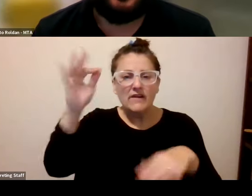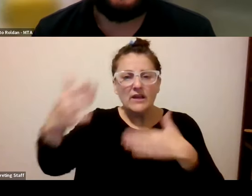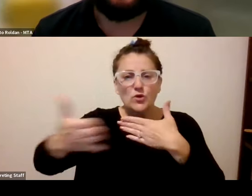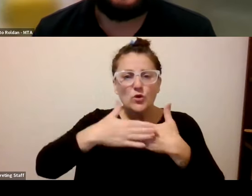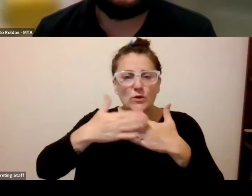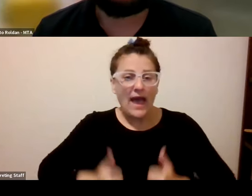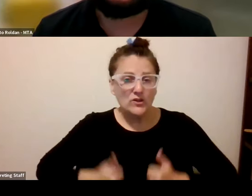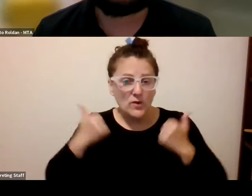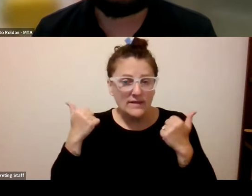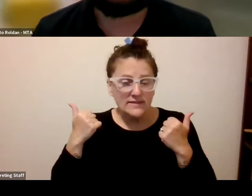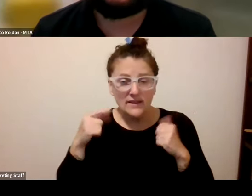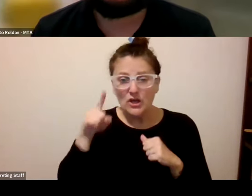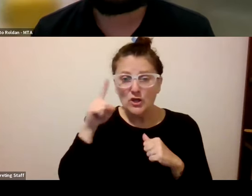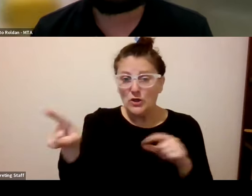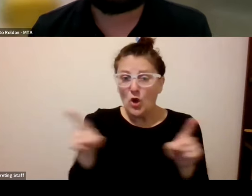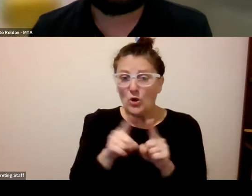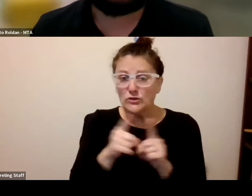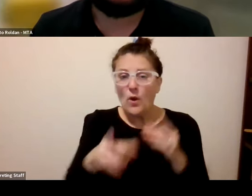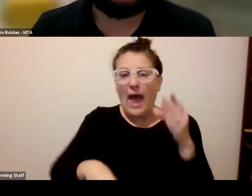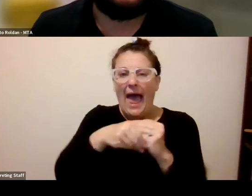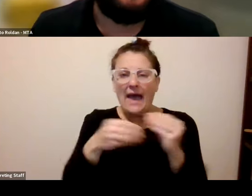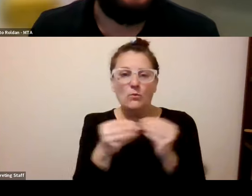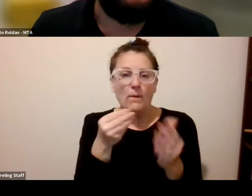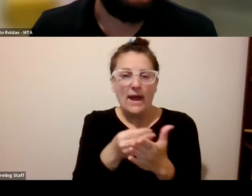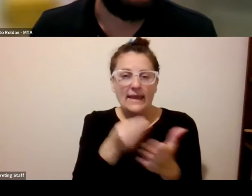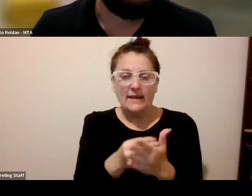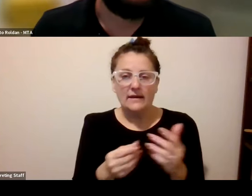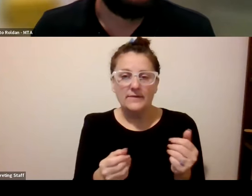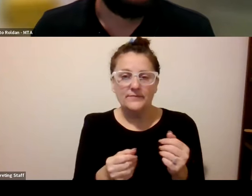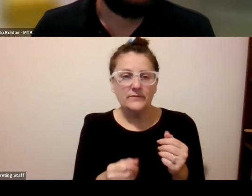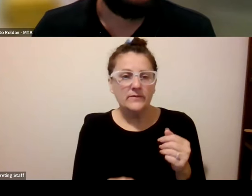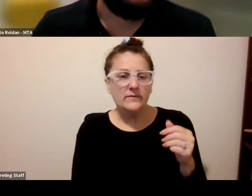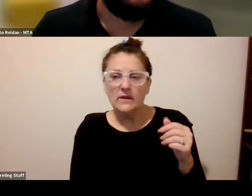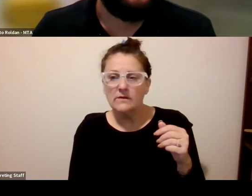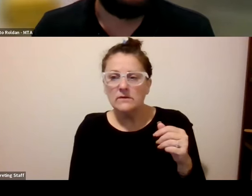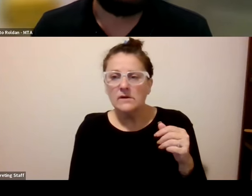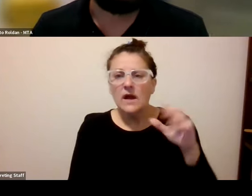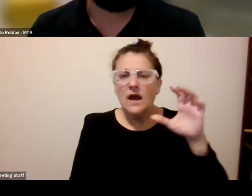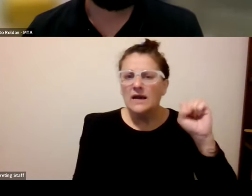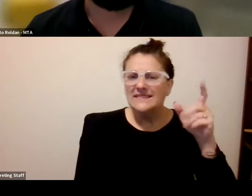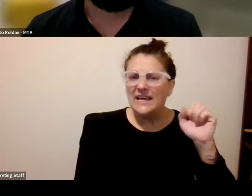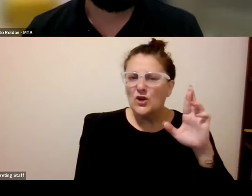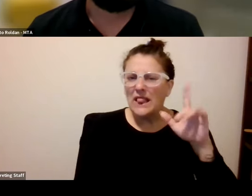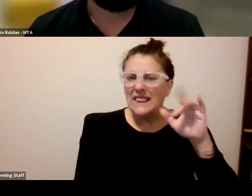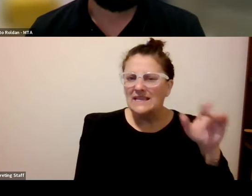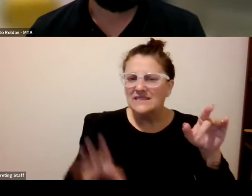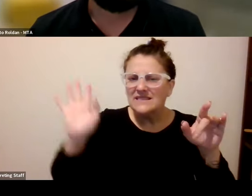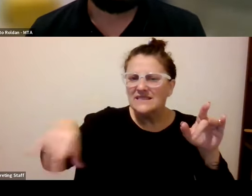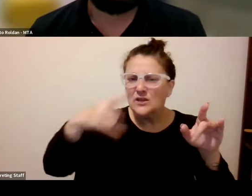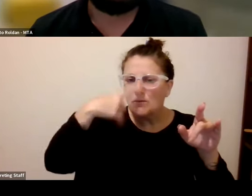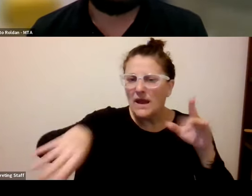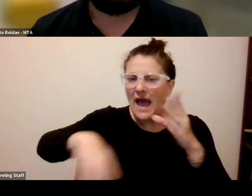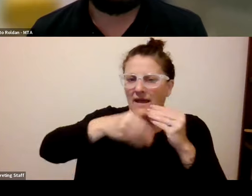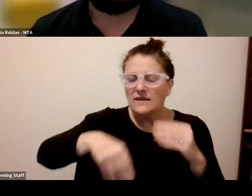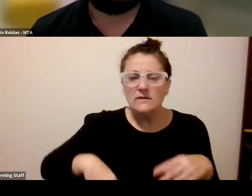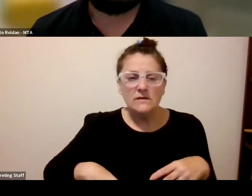locations will also be where you can refill them as well yeah and senator if i can add yes it's um i think where maybe that question comes from